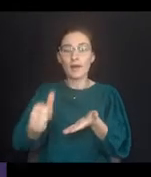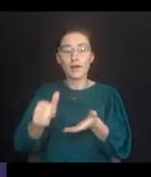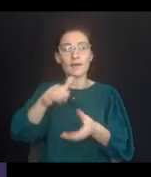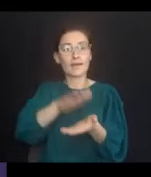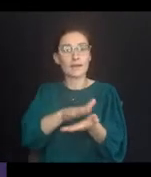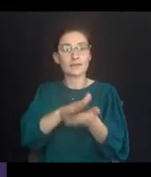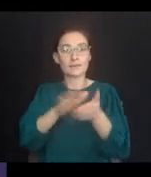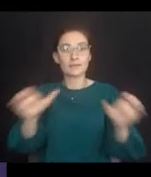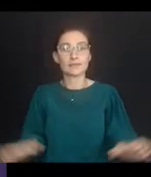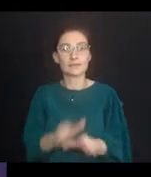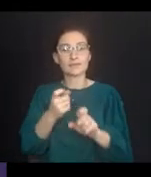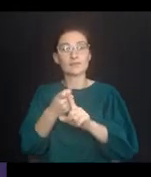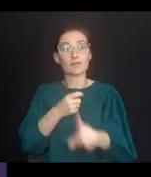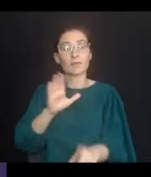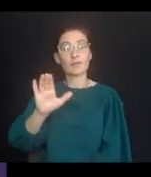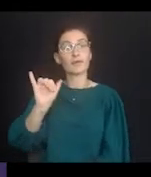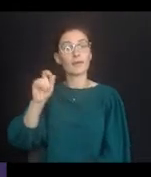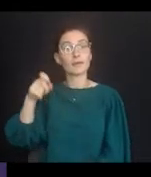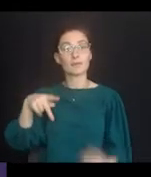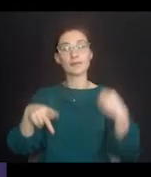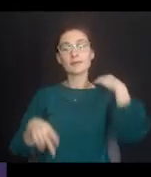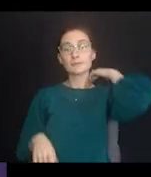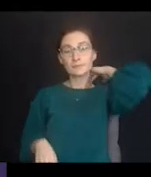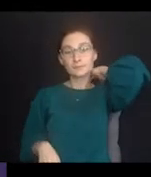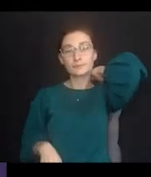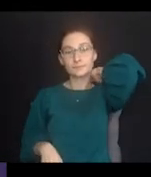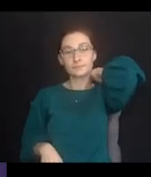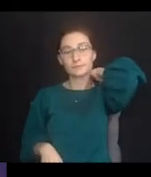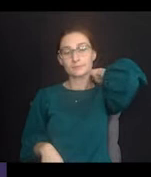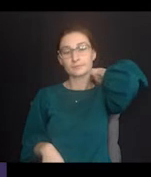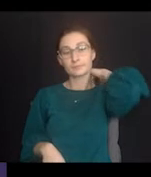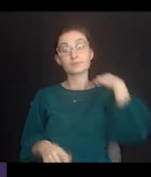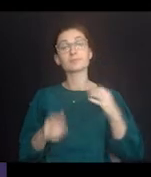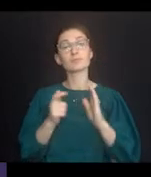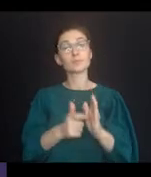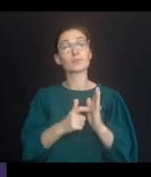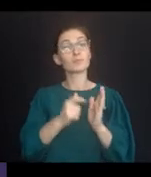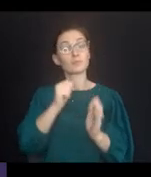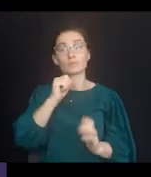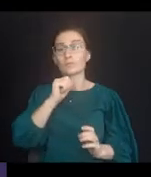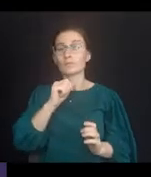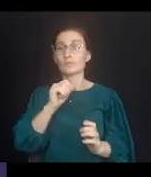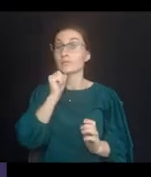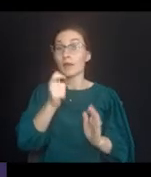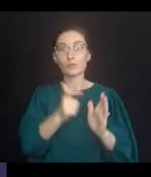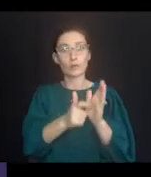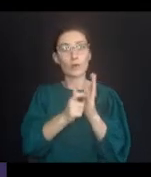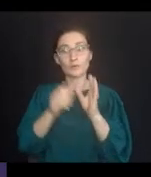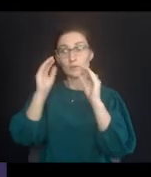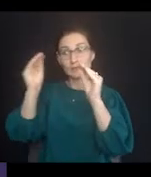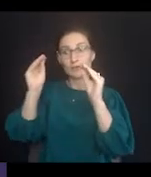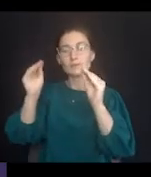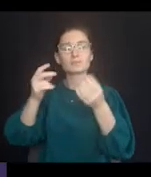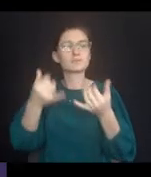non-academic activities from the student's IEP because they are not required to educate the student.